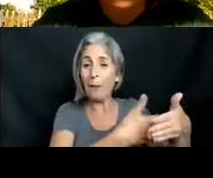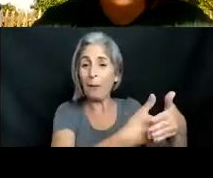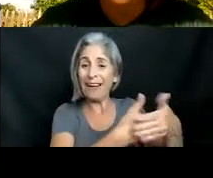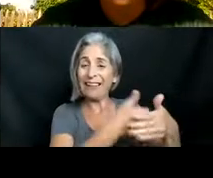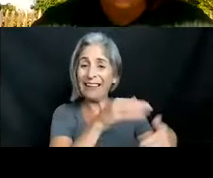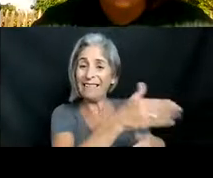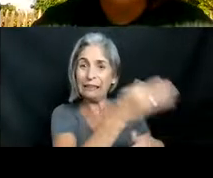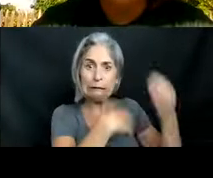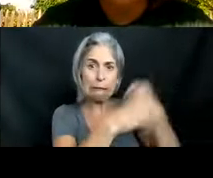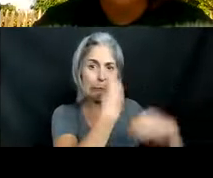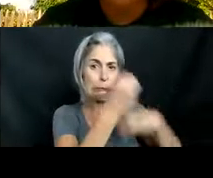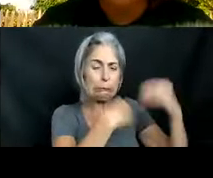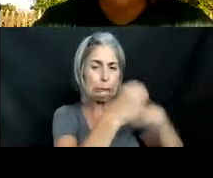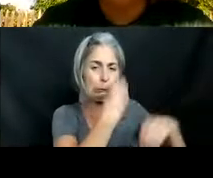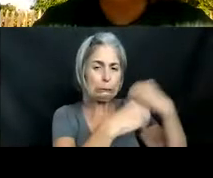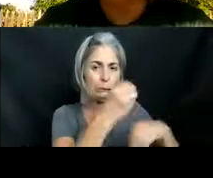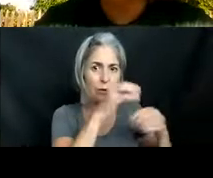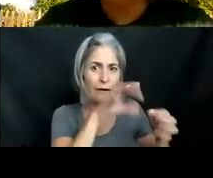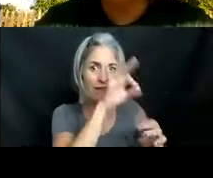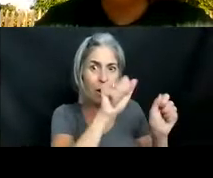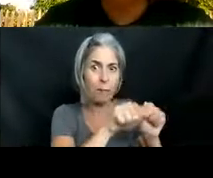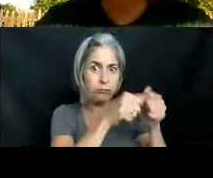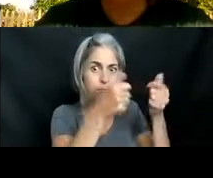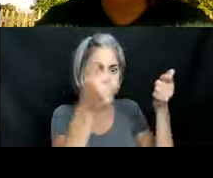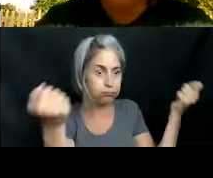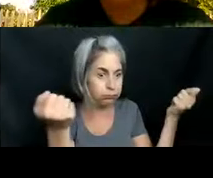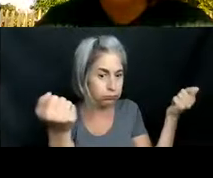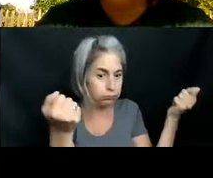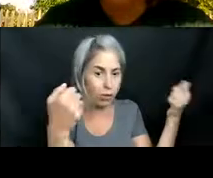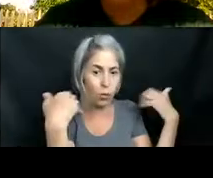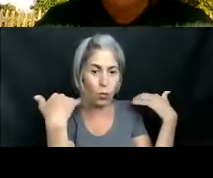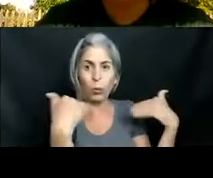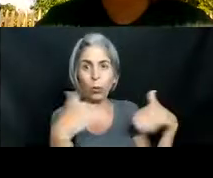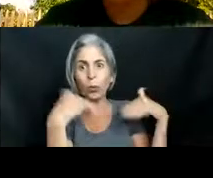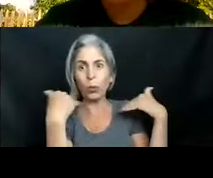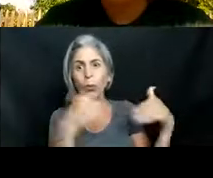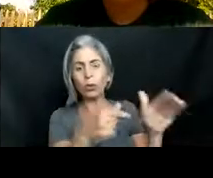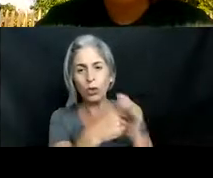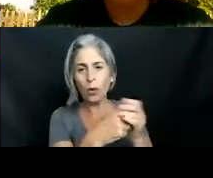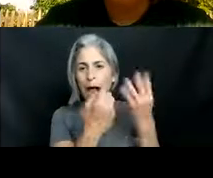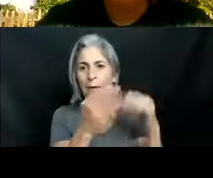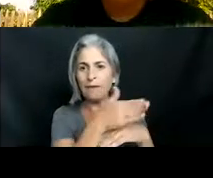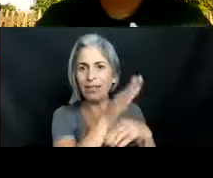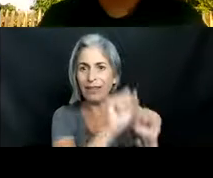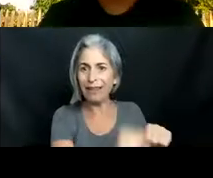eating like crazy and we got to find all these different things inside of her just to show how much fish they could actually eat